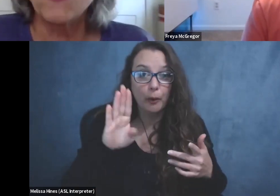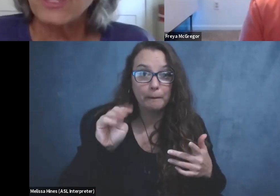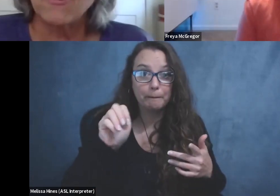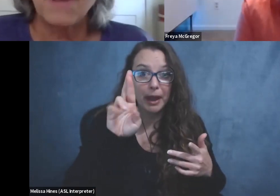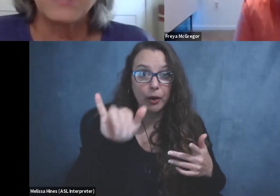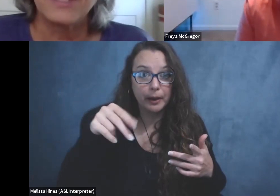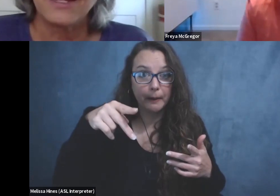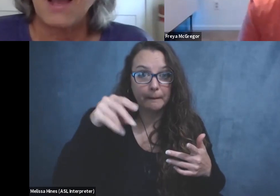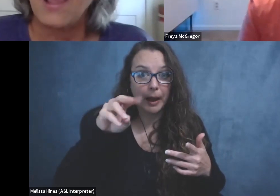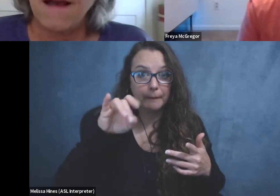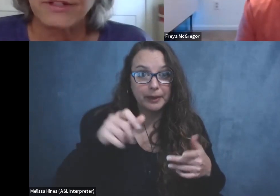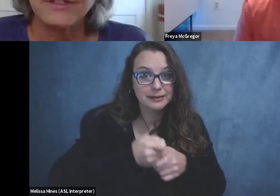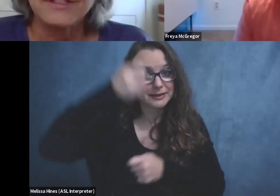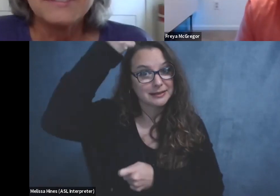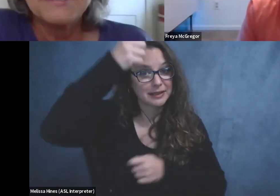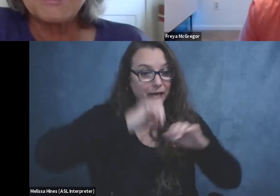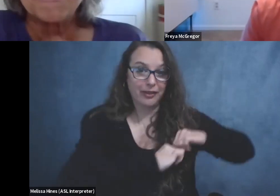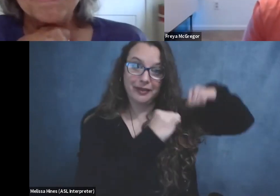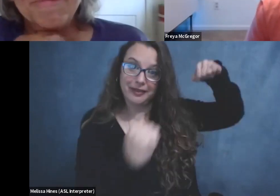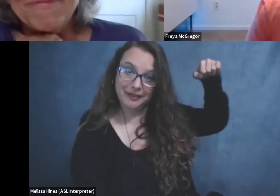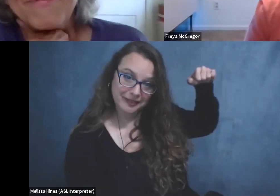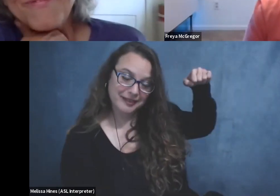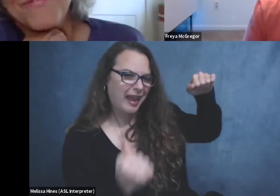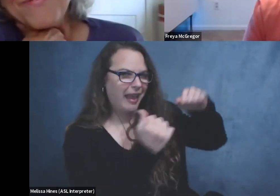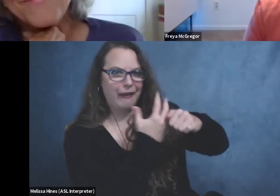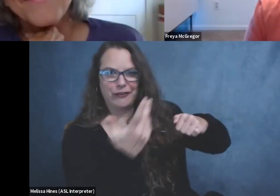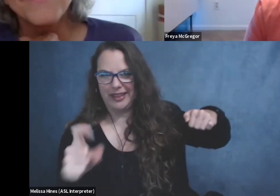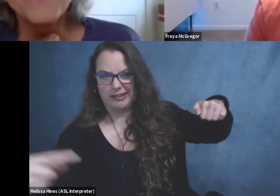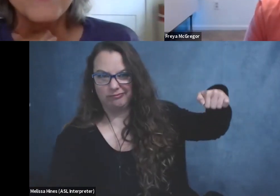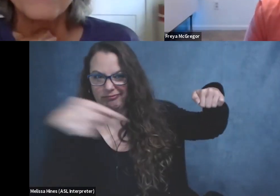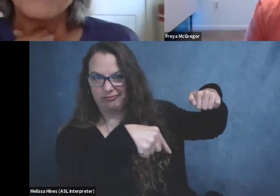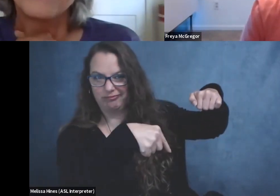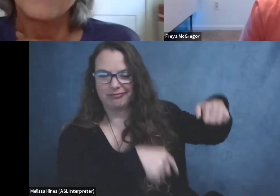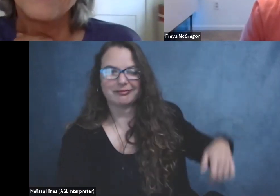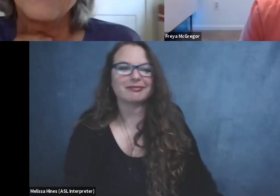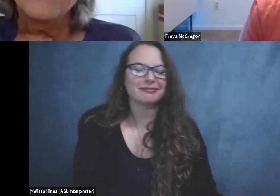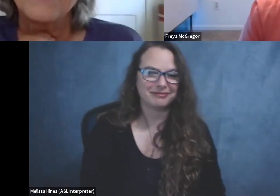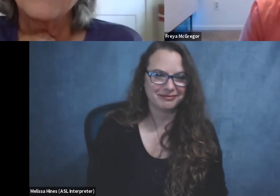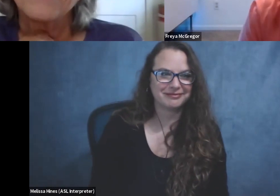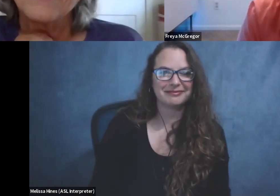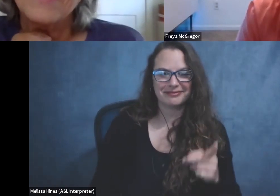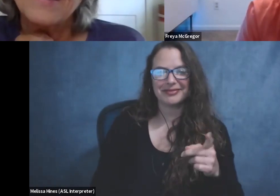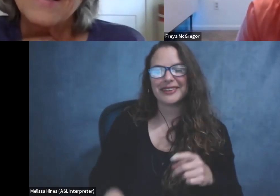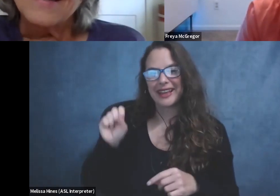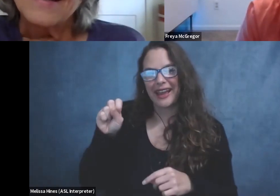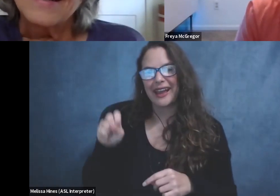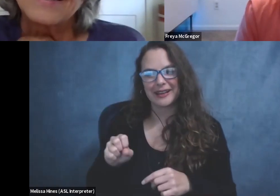whatever you think you might need. I have it. So. Sure. Yeah. Yeah. Be prepared. Um, um, and